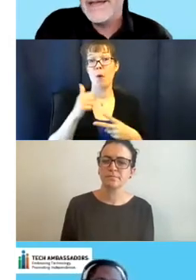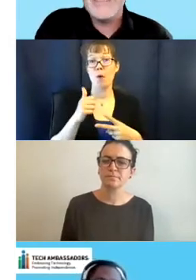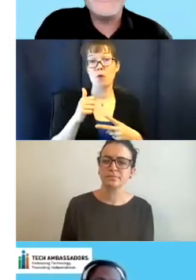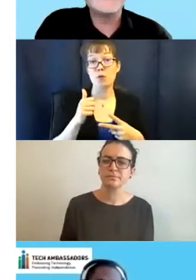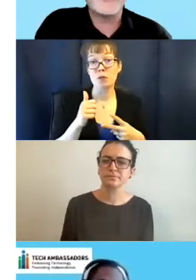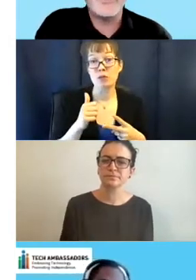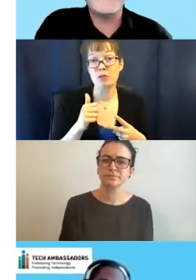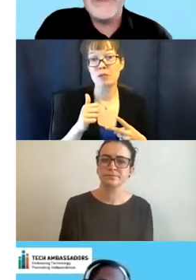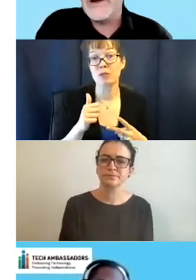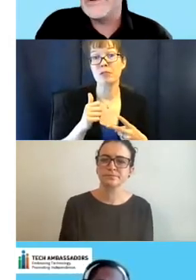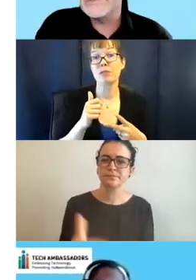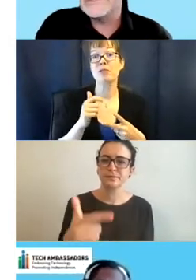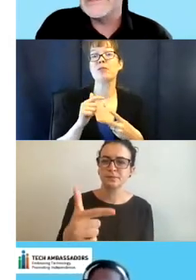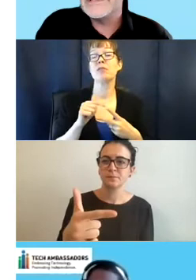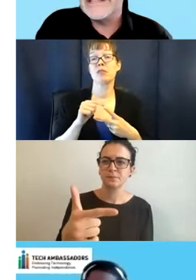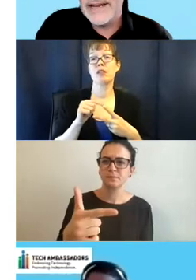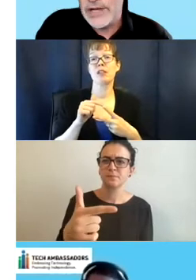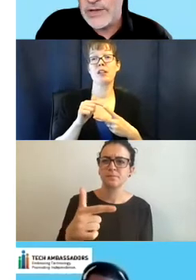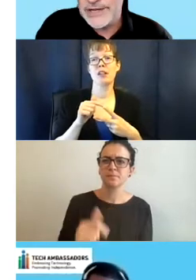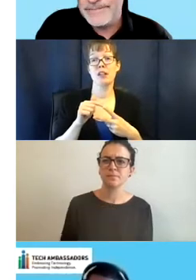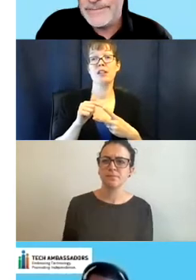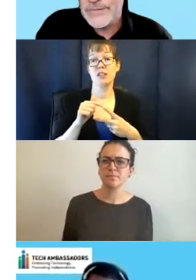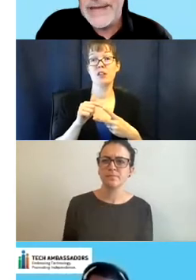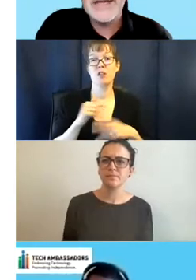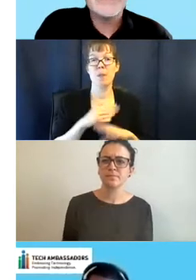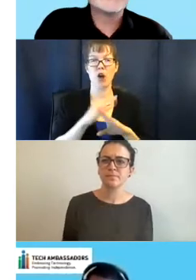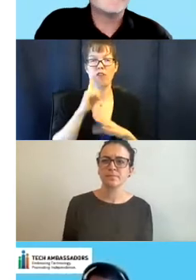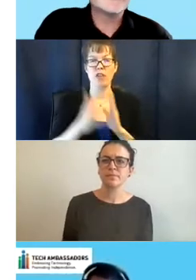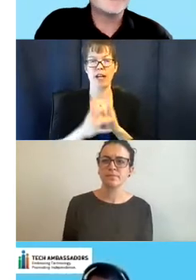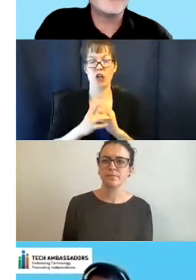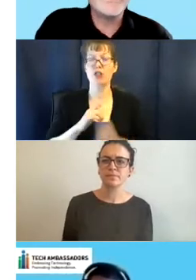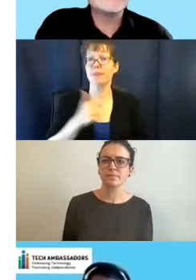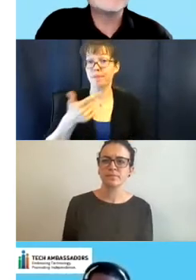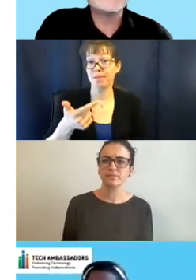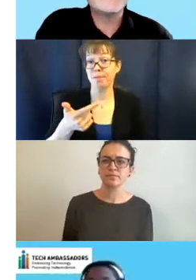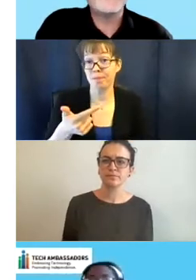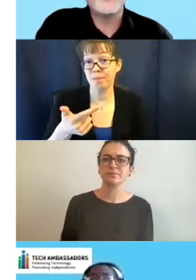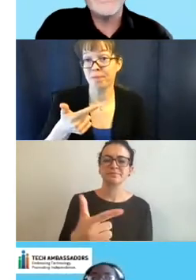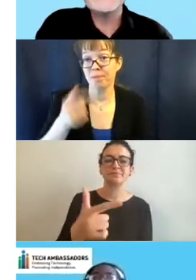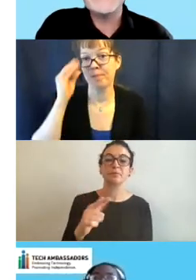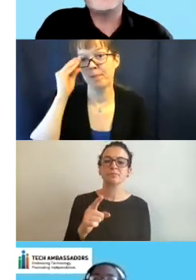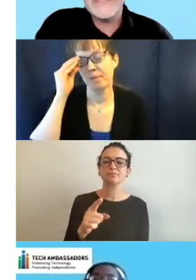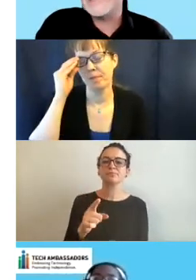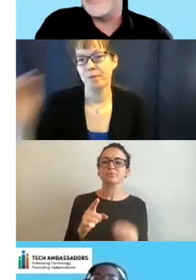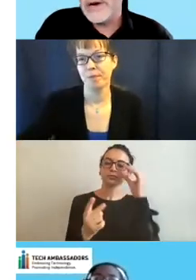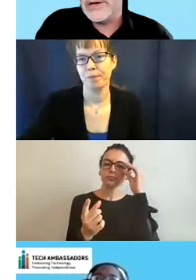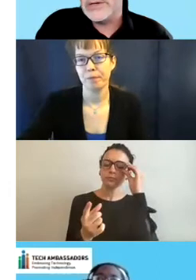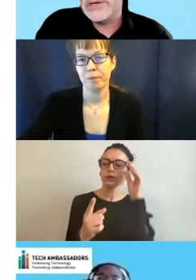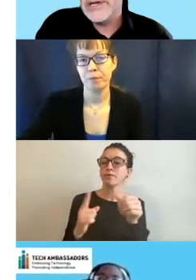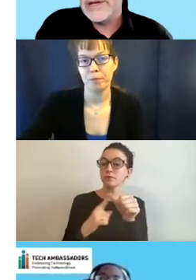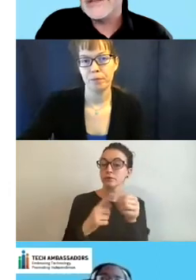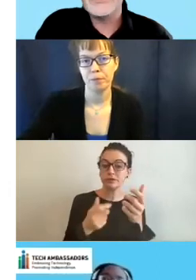and these were on barriers to technology. Okay. So the first one was, what is the biggest